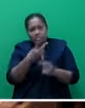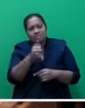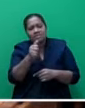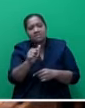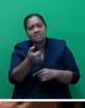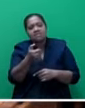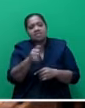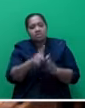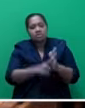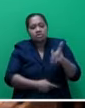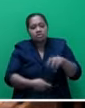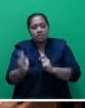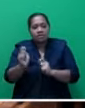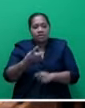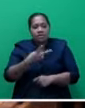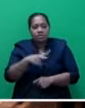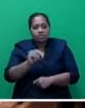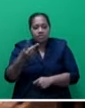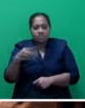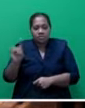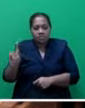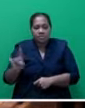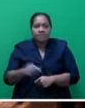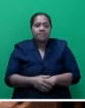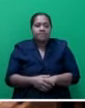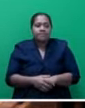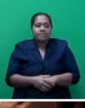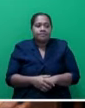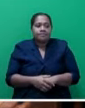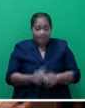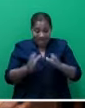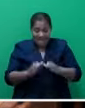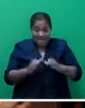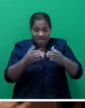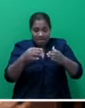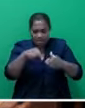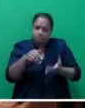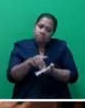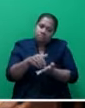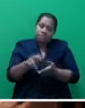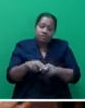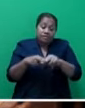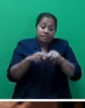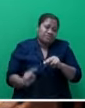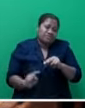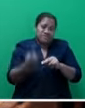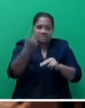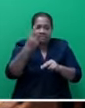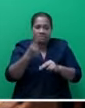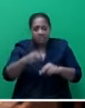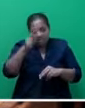2021, Cabinet has endorsed Fiji's first-ever national anti-human